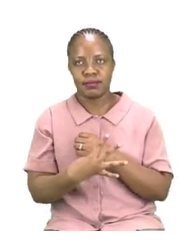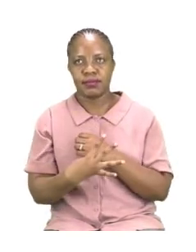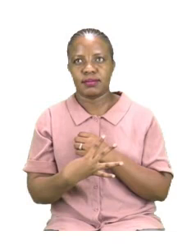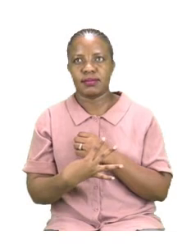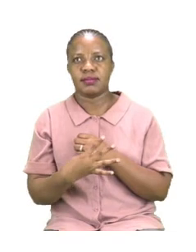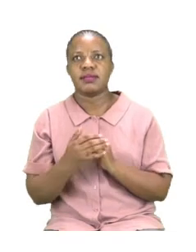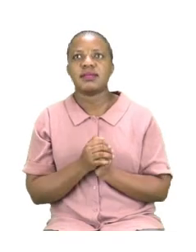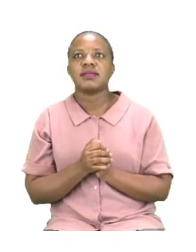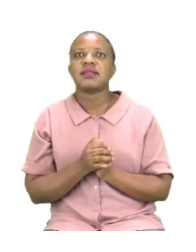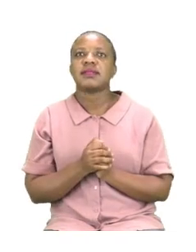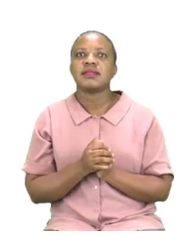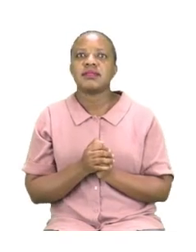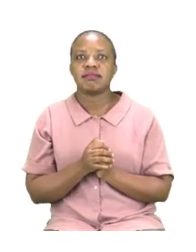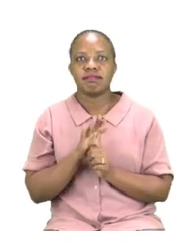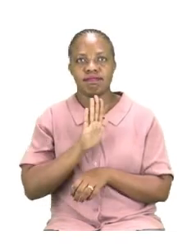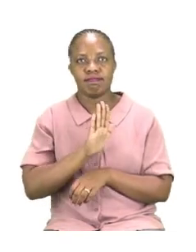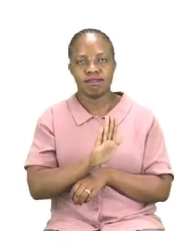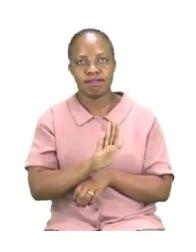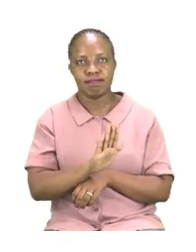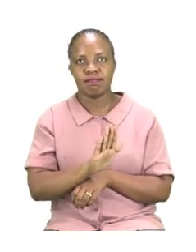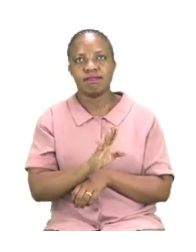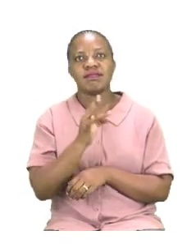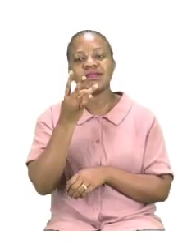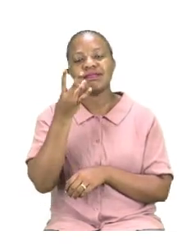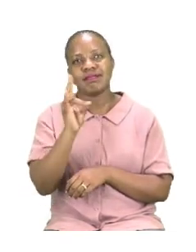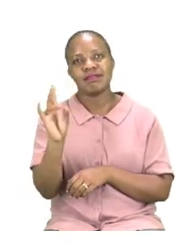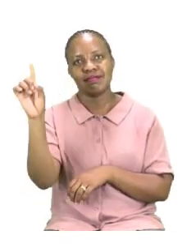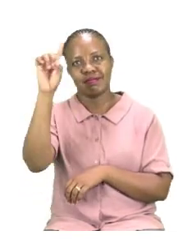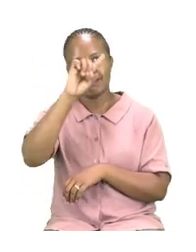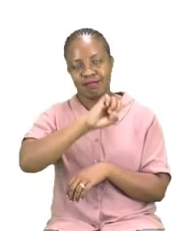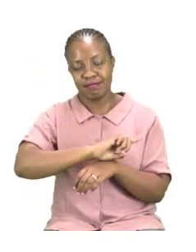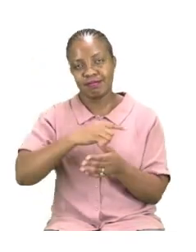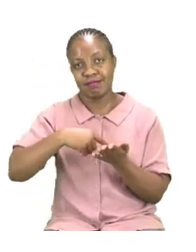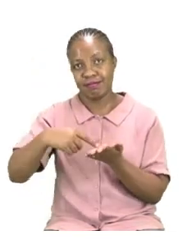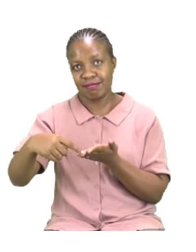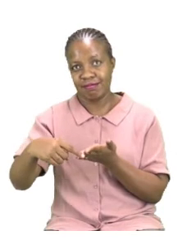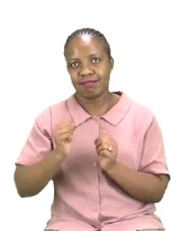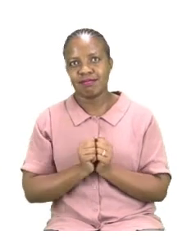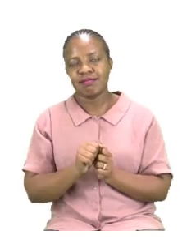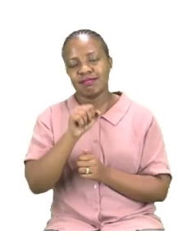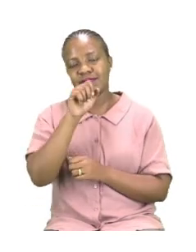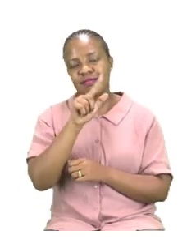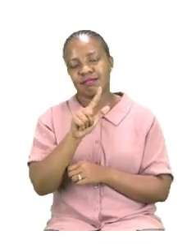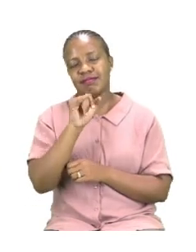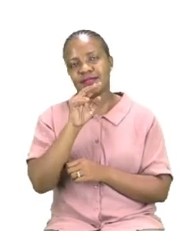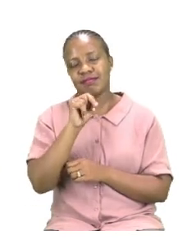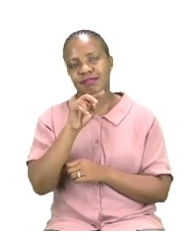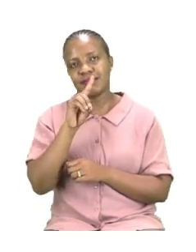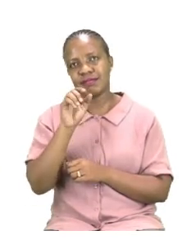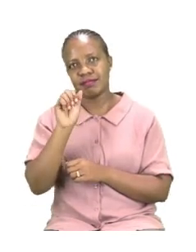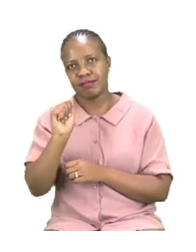there are seven days in a week. Linda goes for swimming.